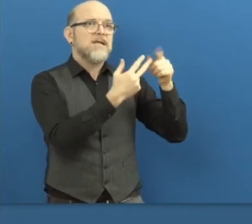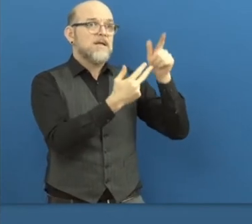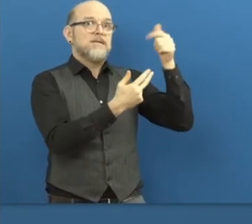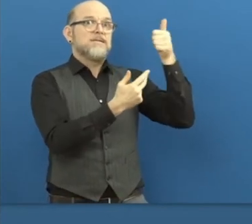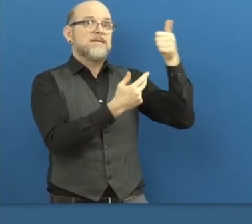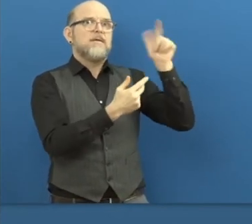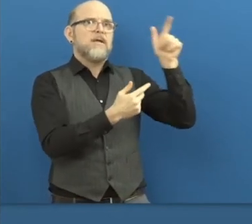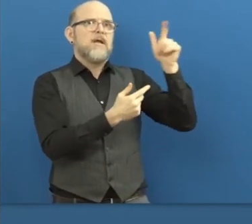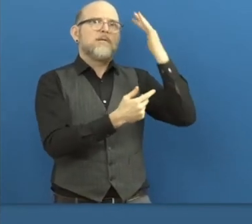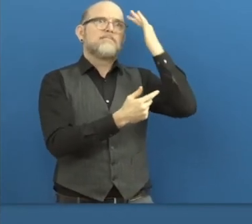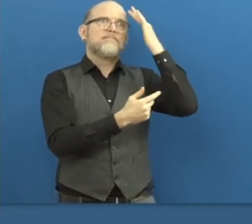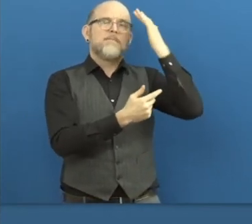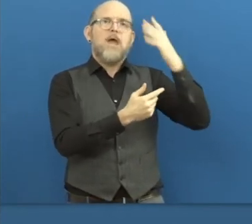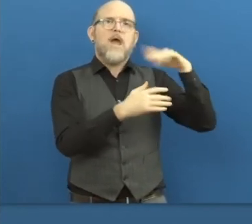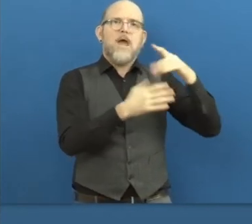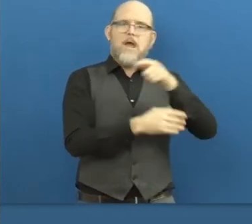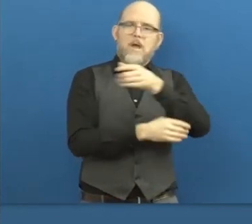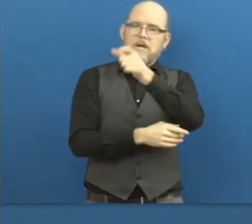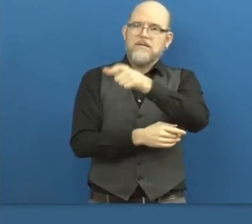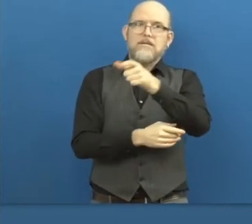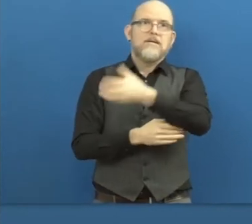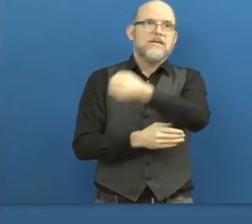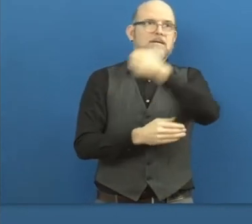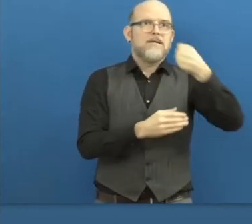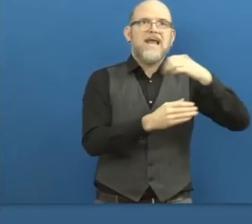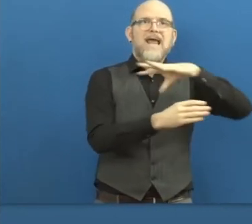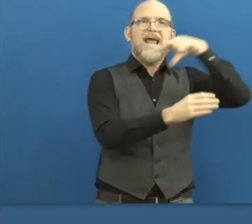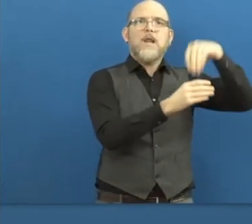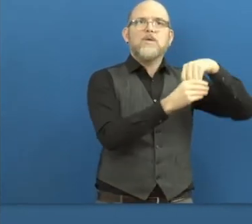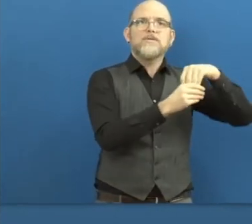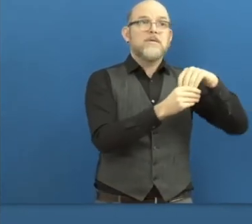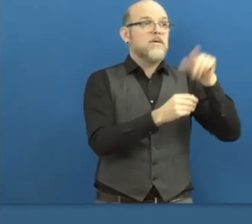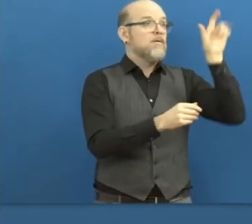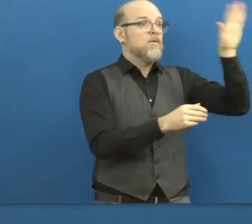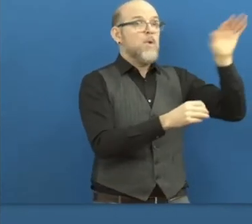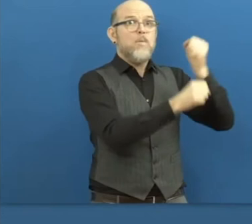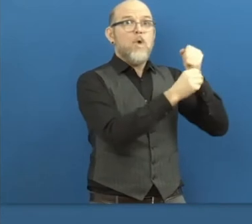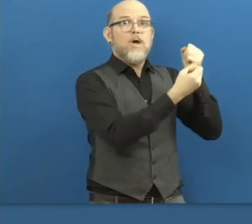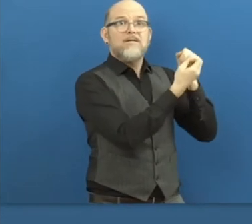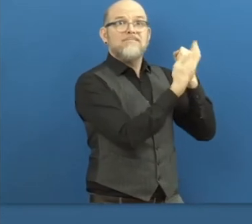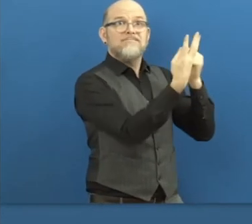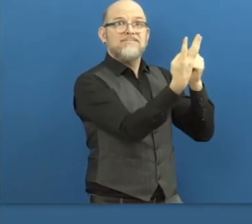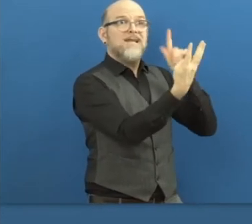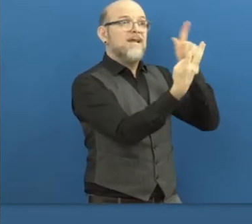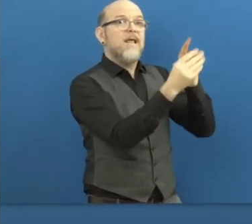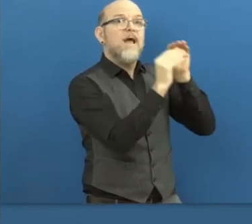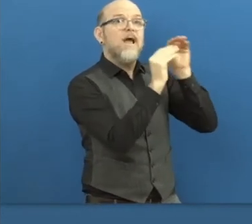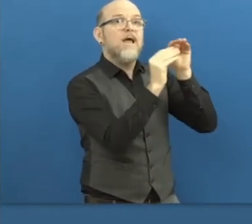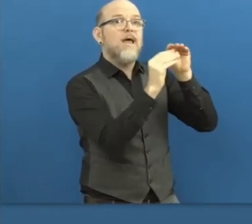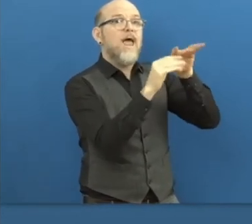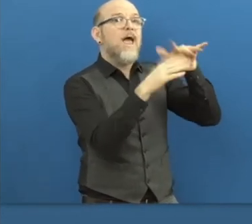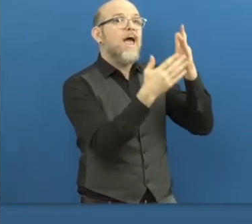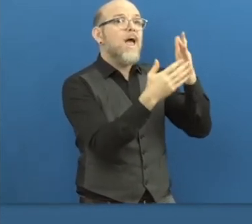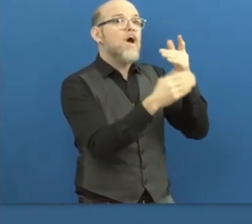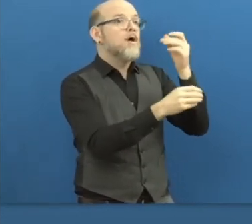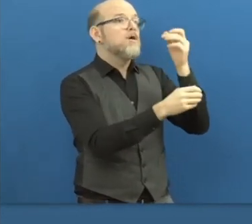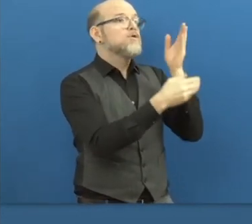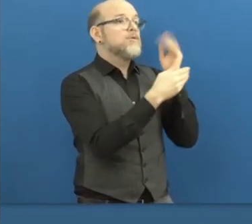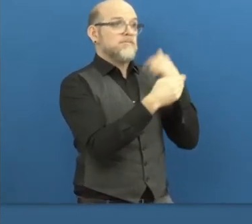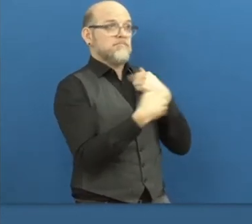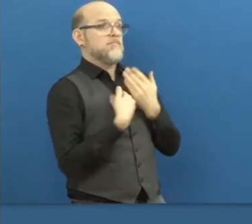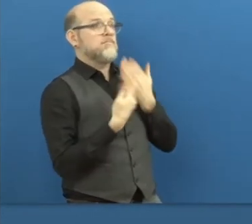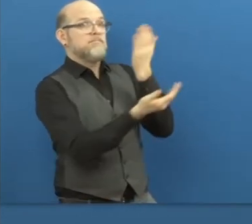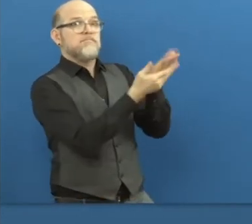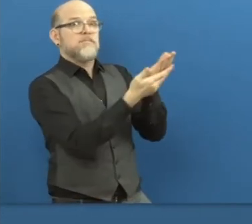inclusive, not only thinking about potential employees, but also to create and develop services for customers